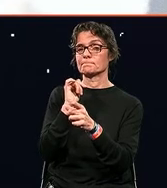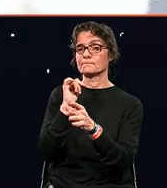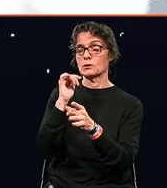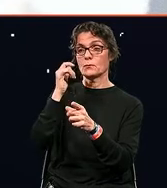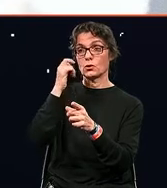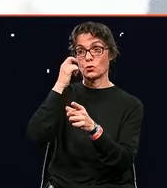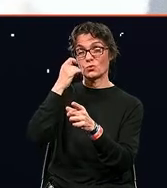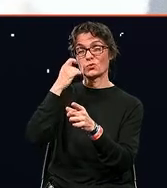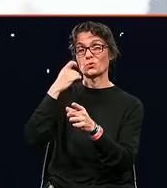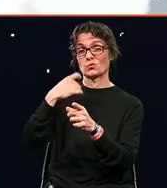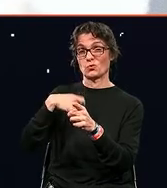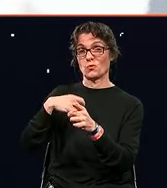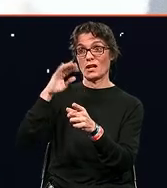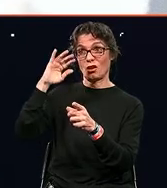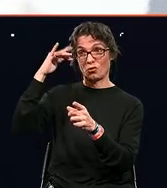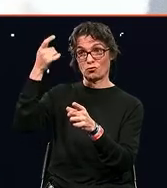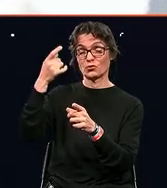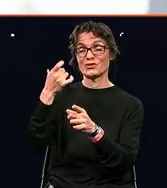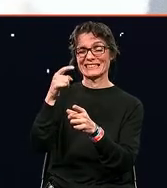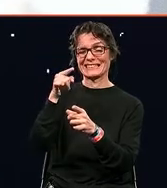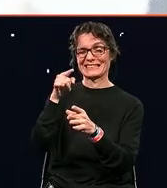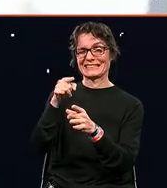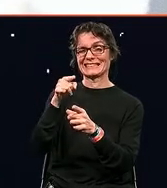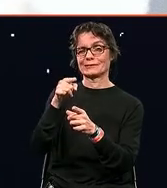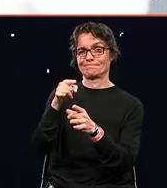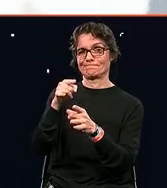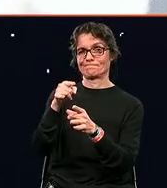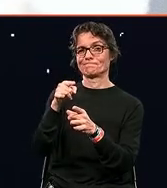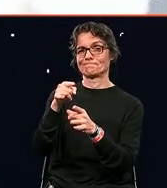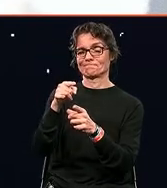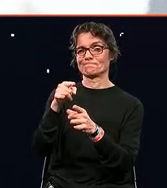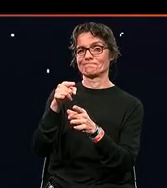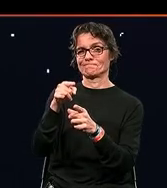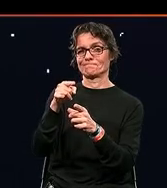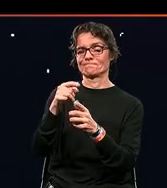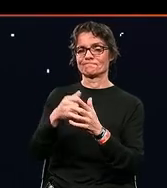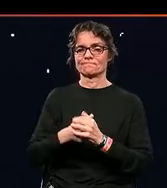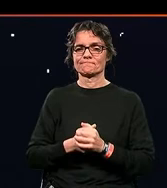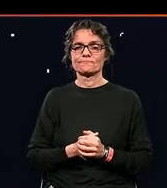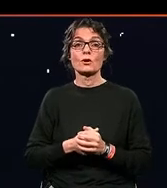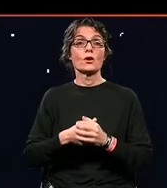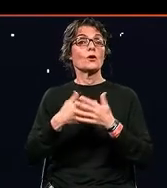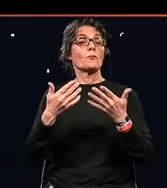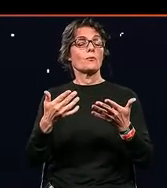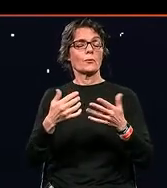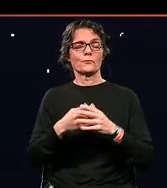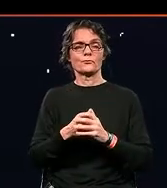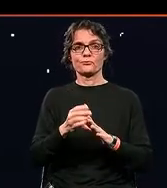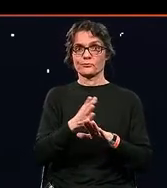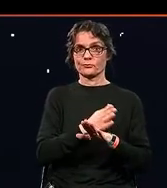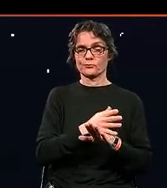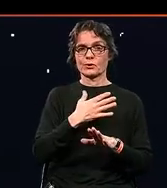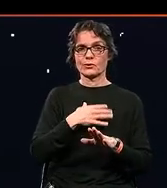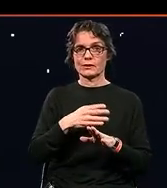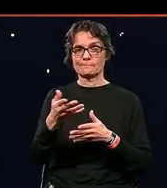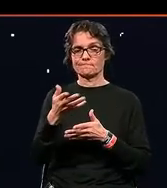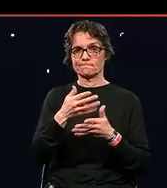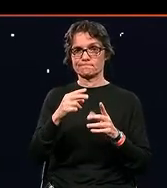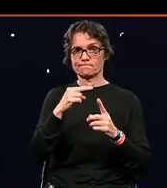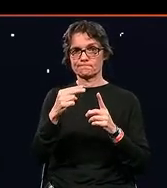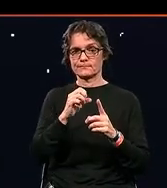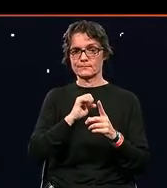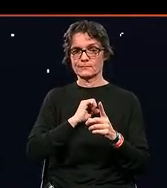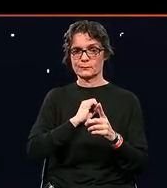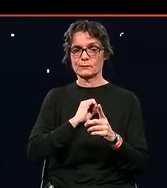be a human in the future. So first of all, I'd like to share with you my point of